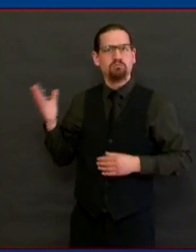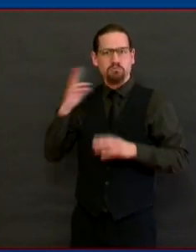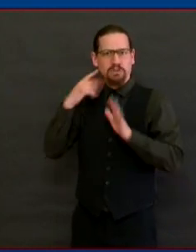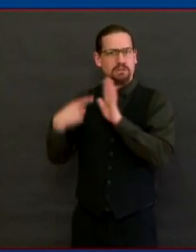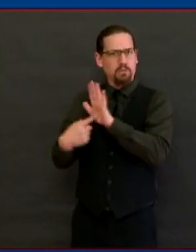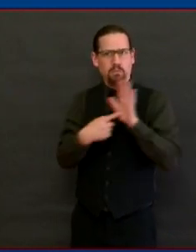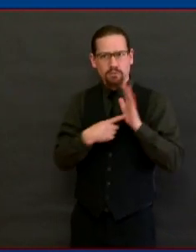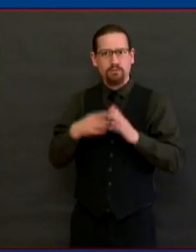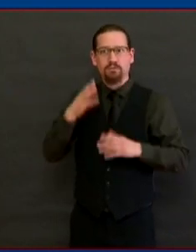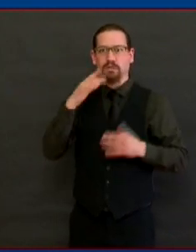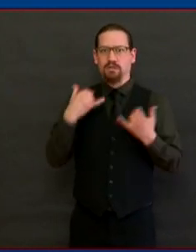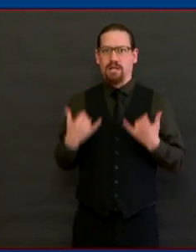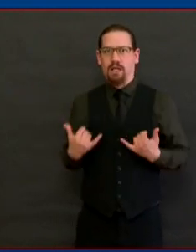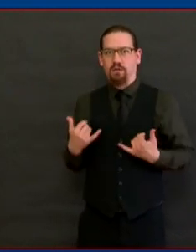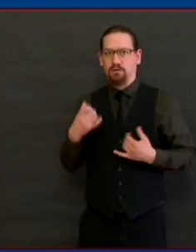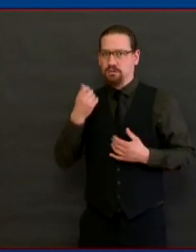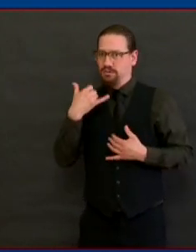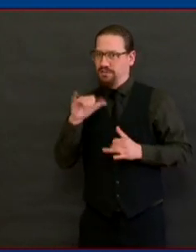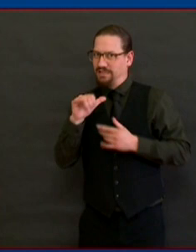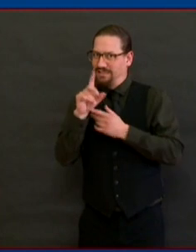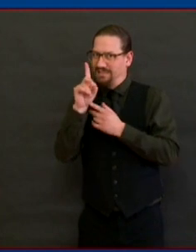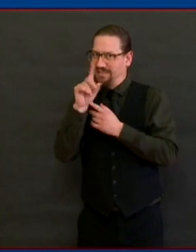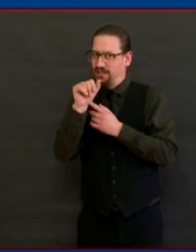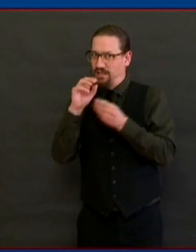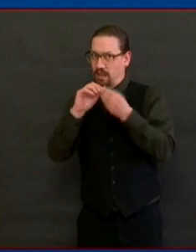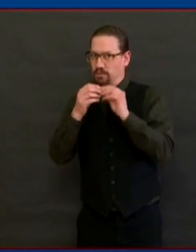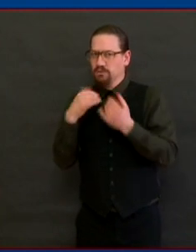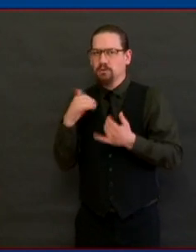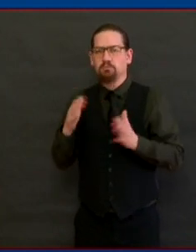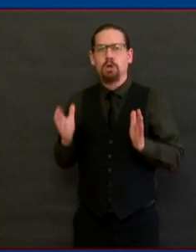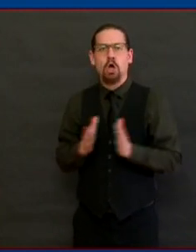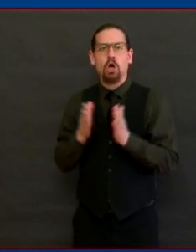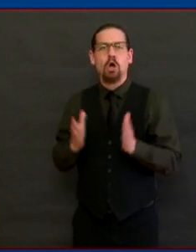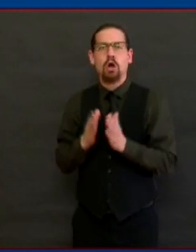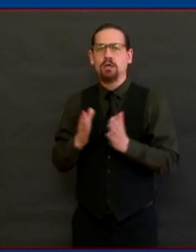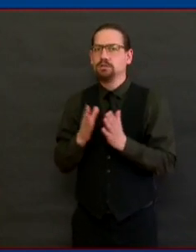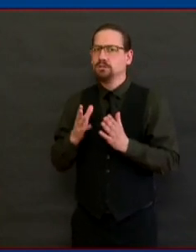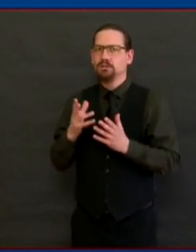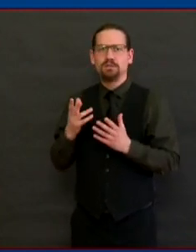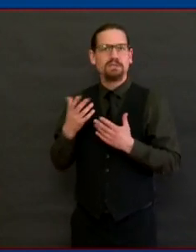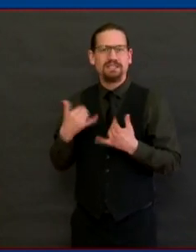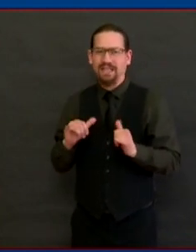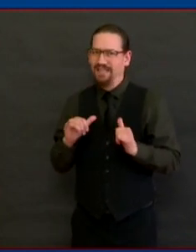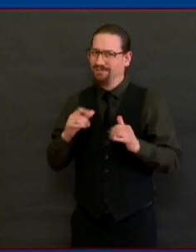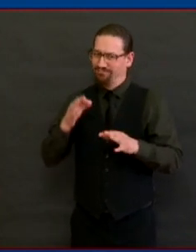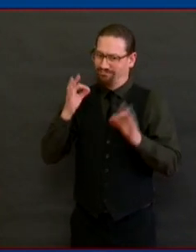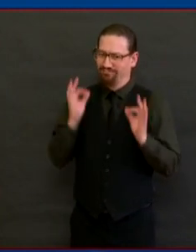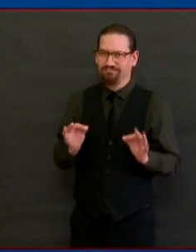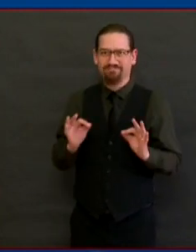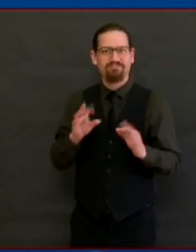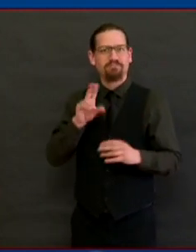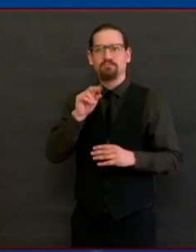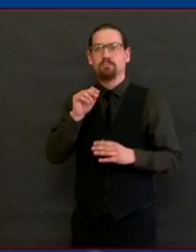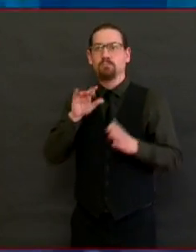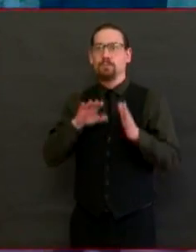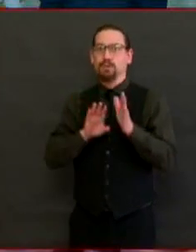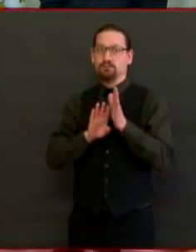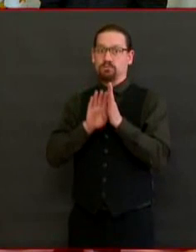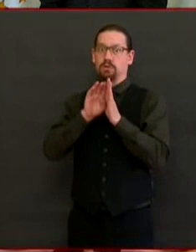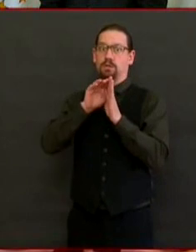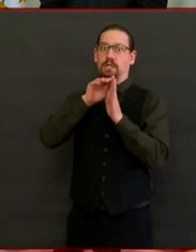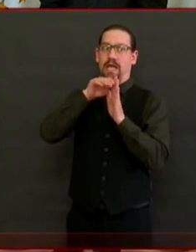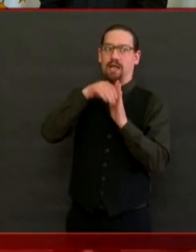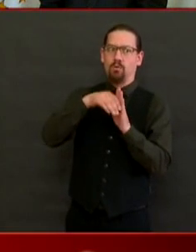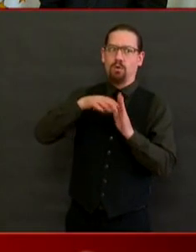data. But so the short answer is tomorrow. We are not in a downward slope. That I can assure you.